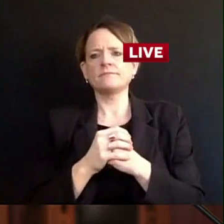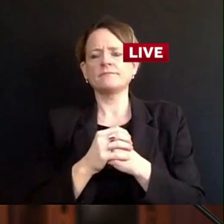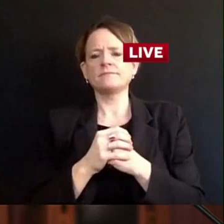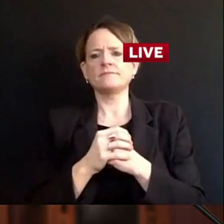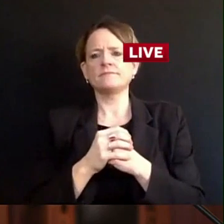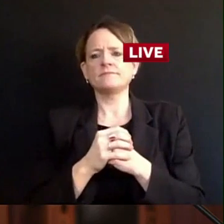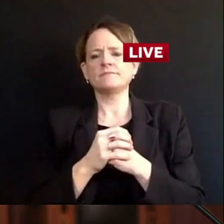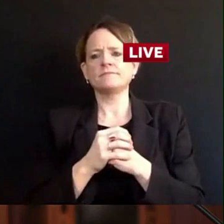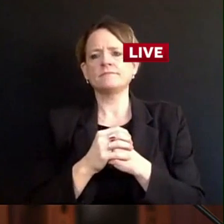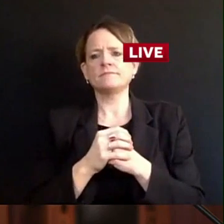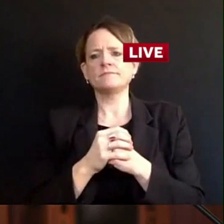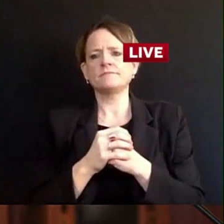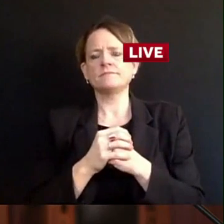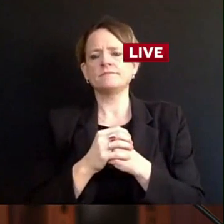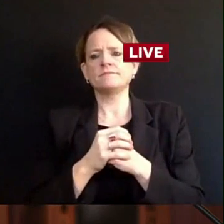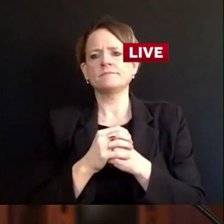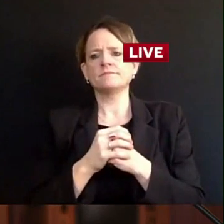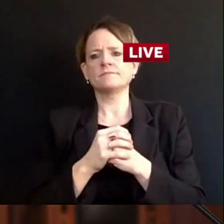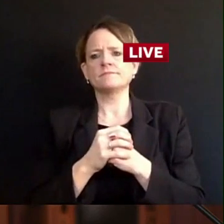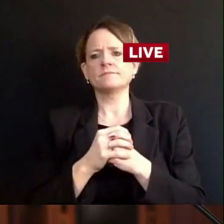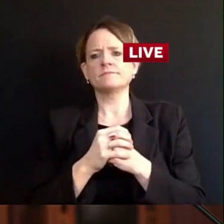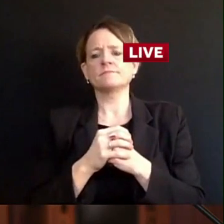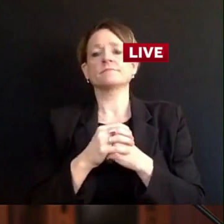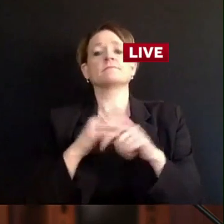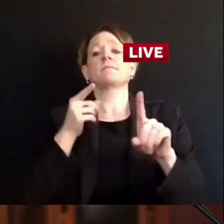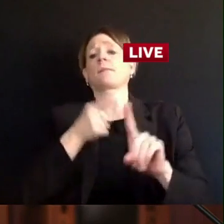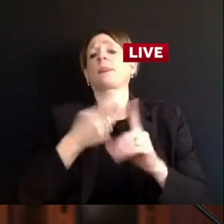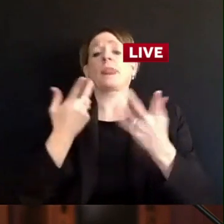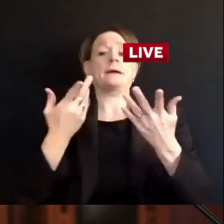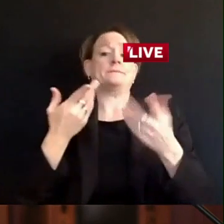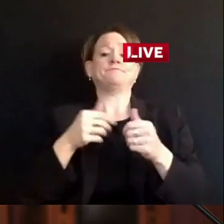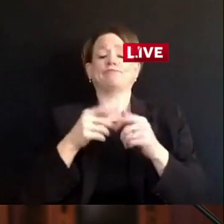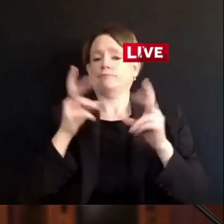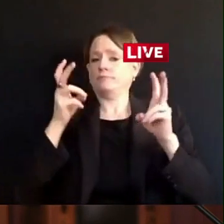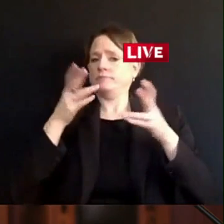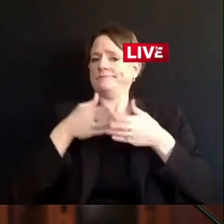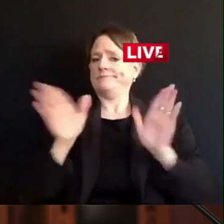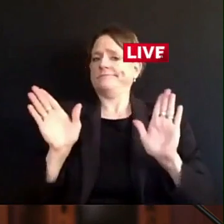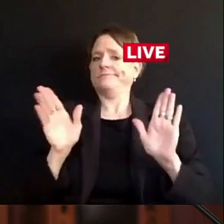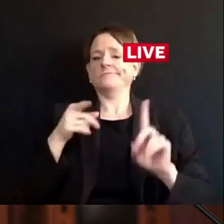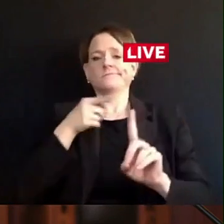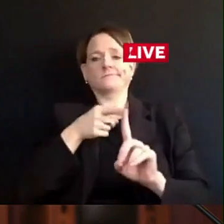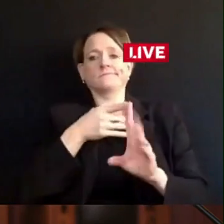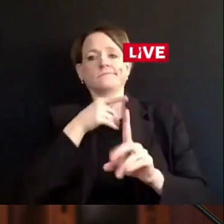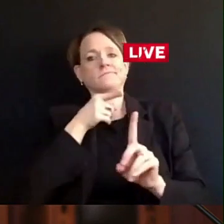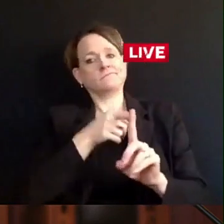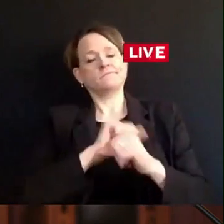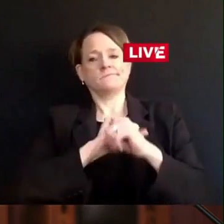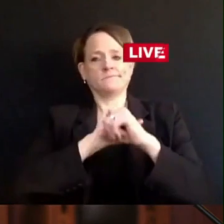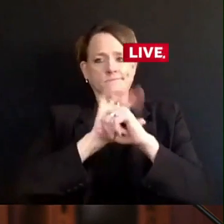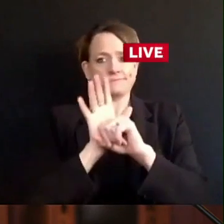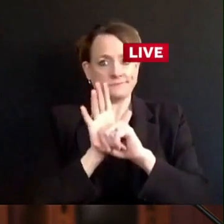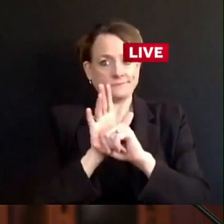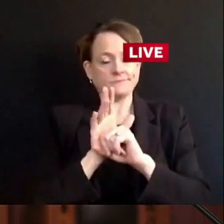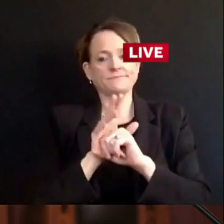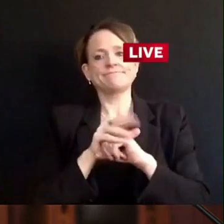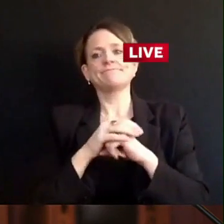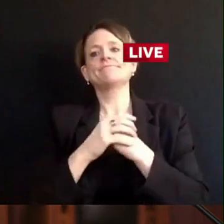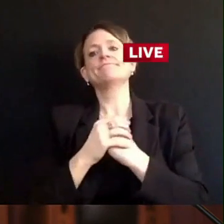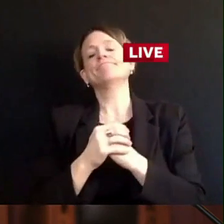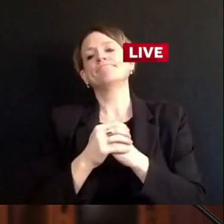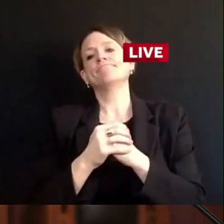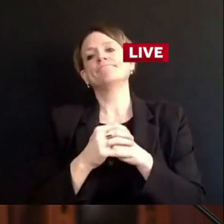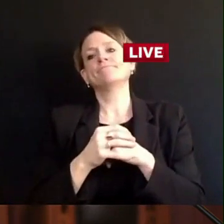absent vigilant mitigation, right? The